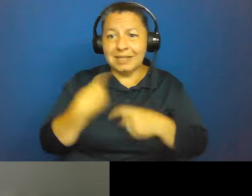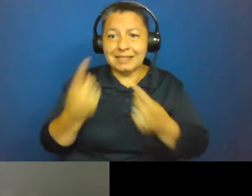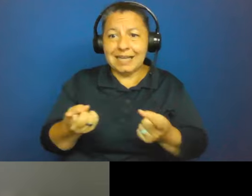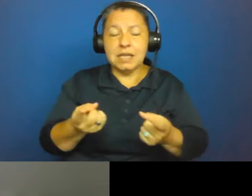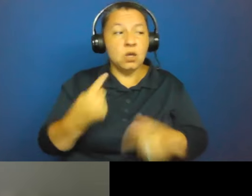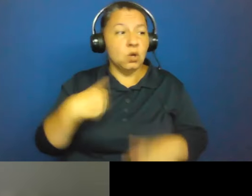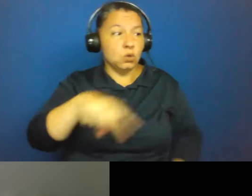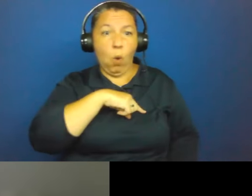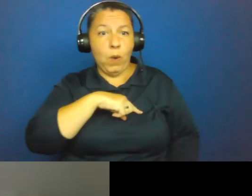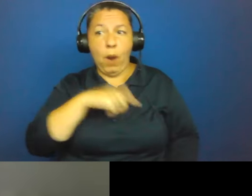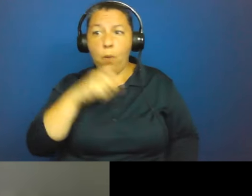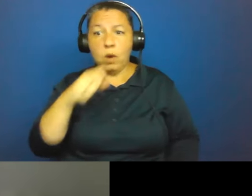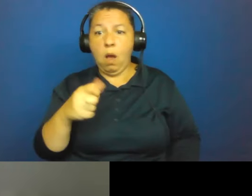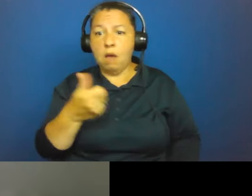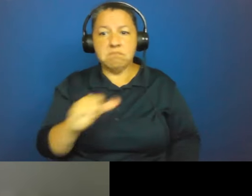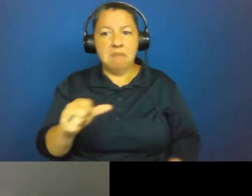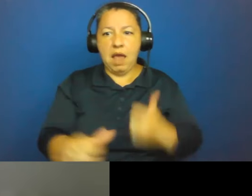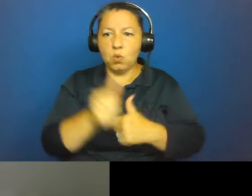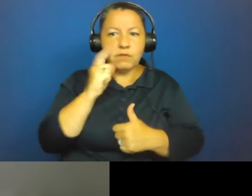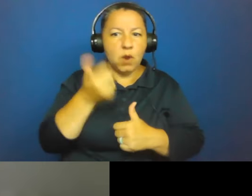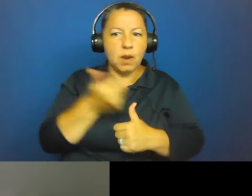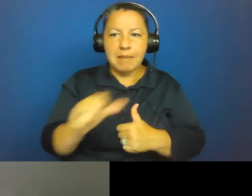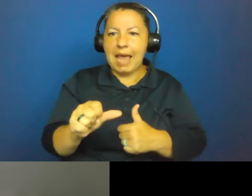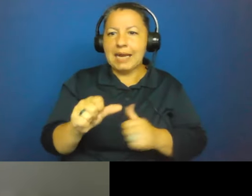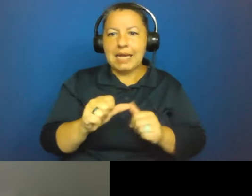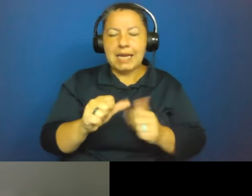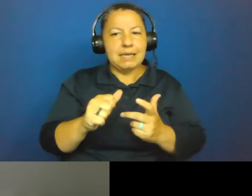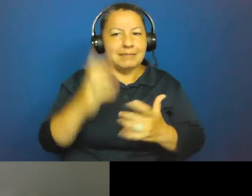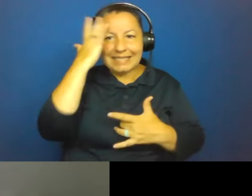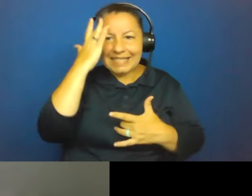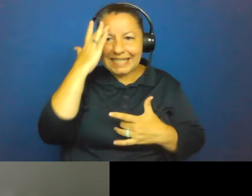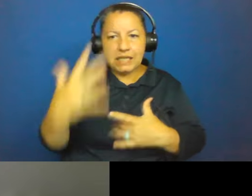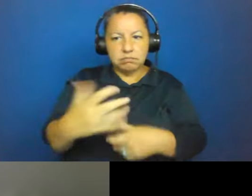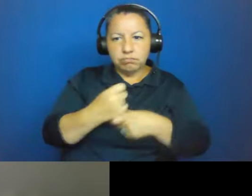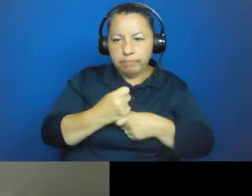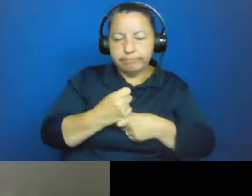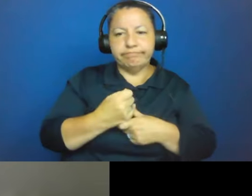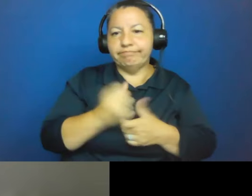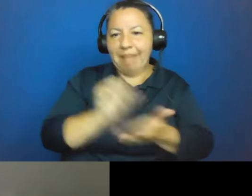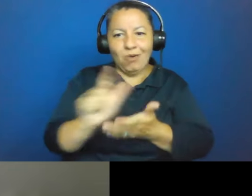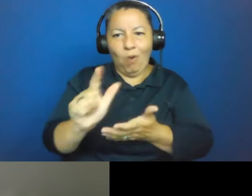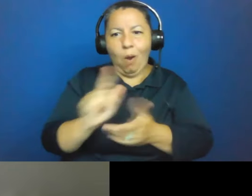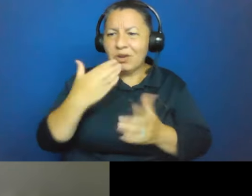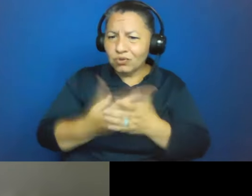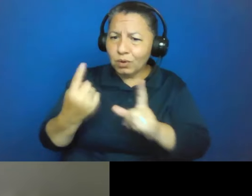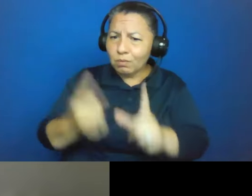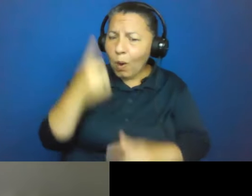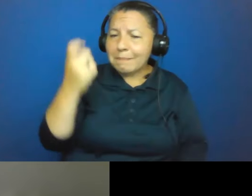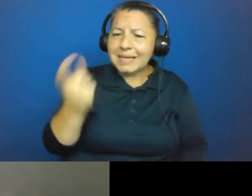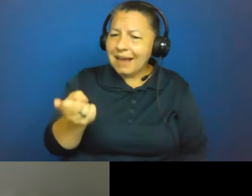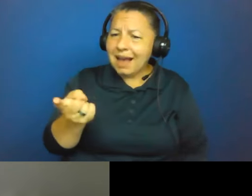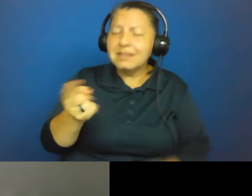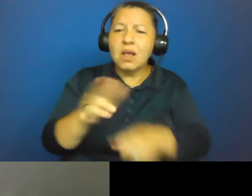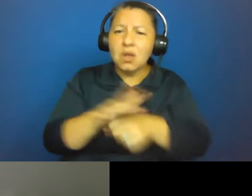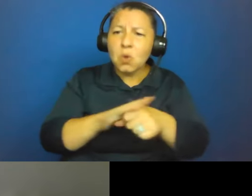any epidemics or anything like that at all. It's actually a point well made, though, because locally there